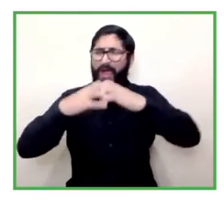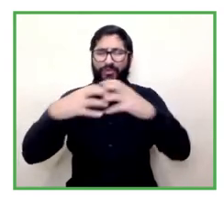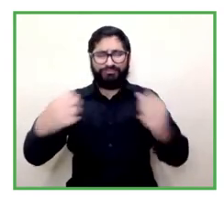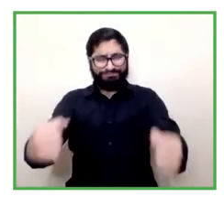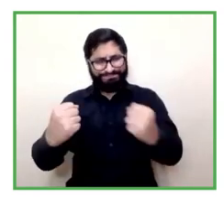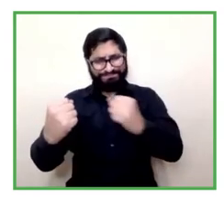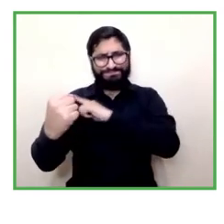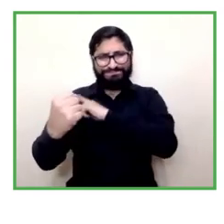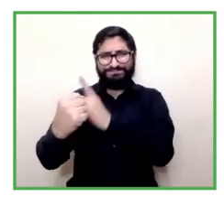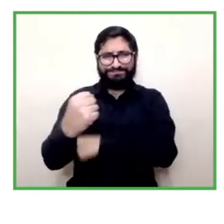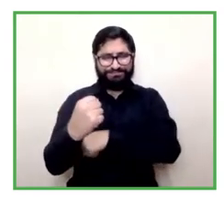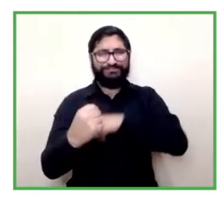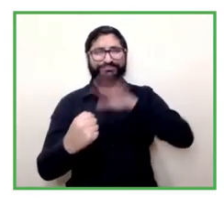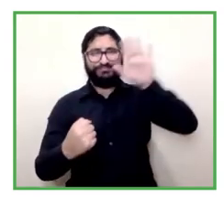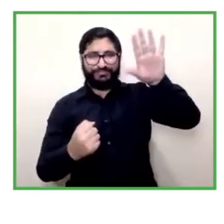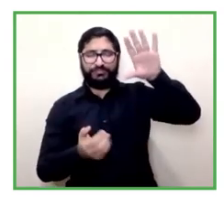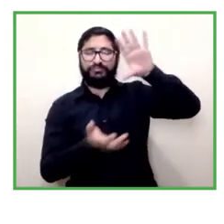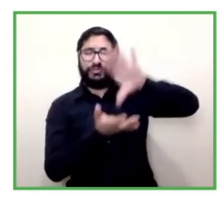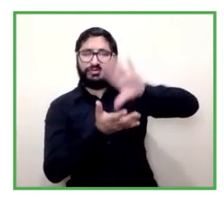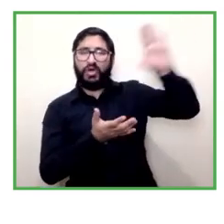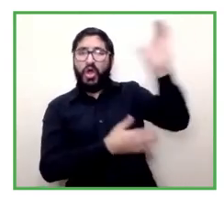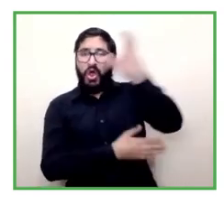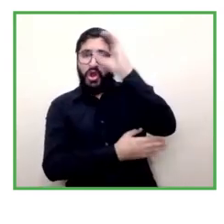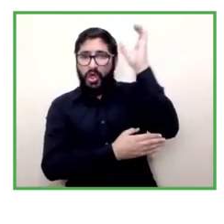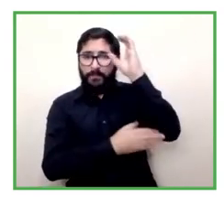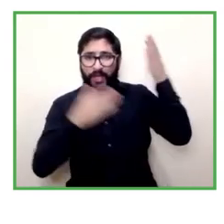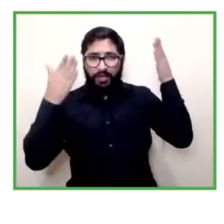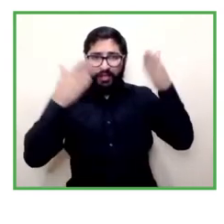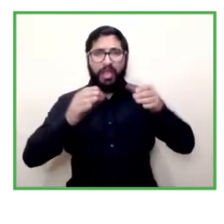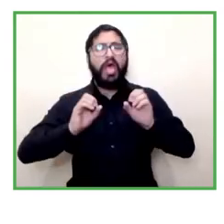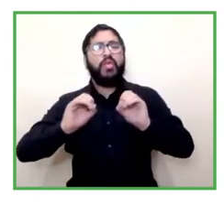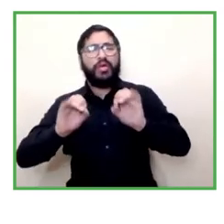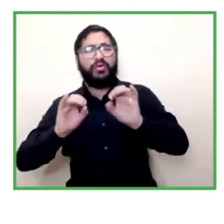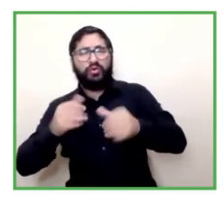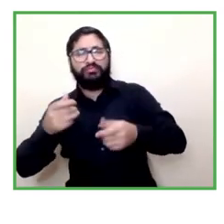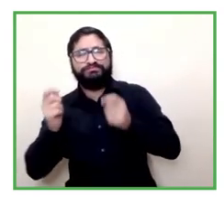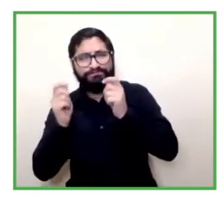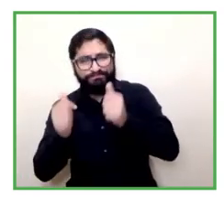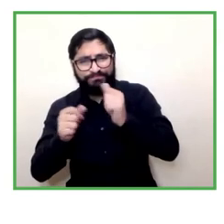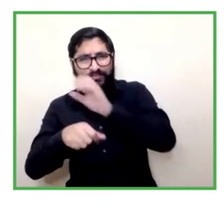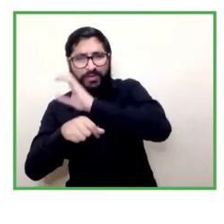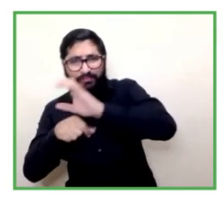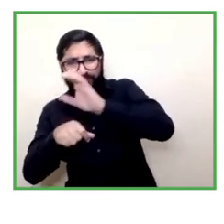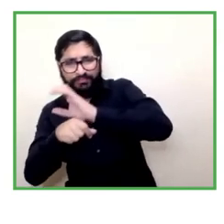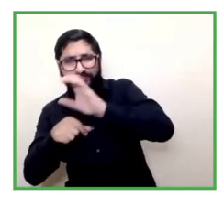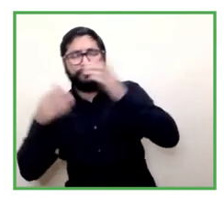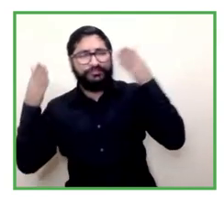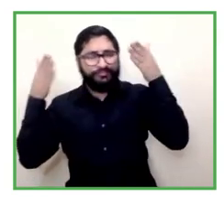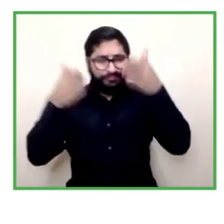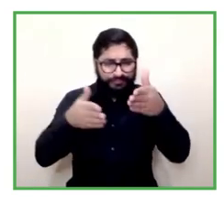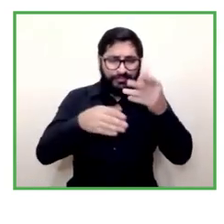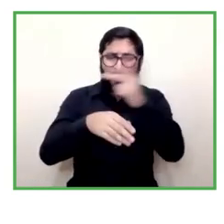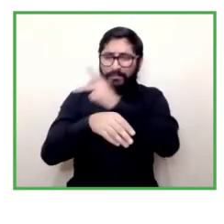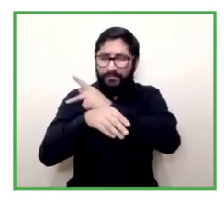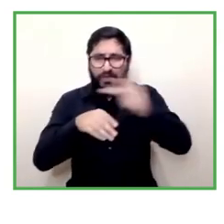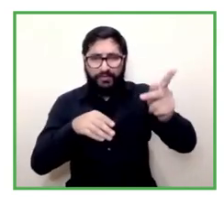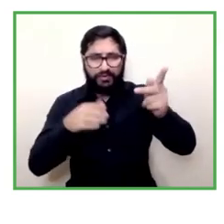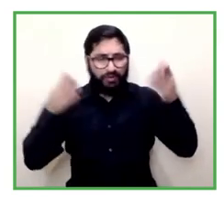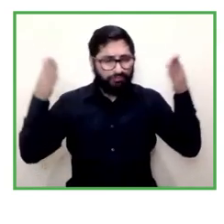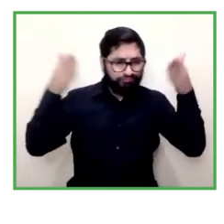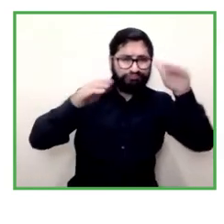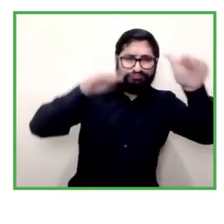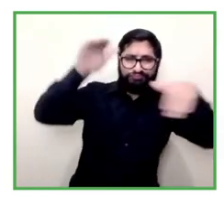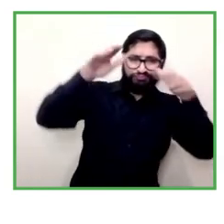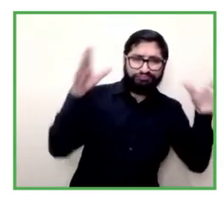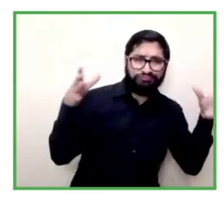very sensible one for the region in terms of training competences and others so in this reflection that